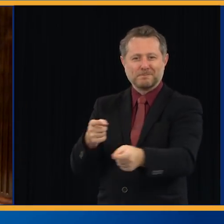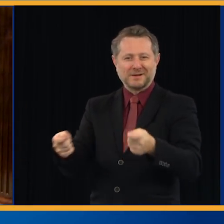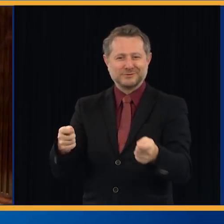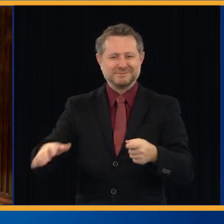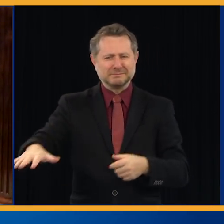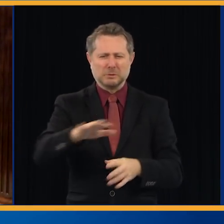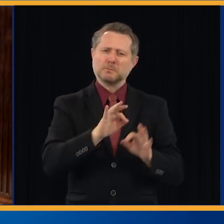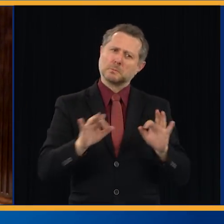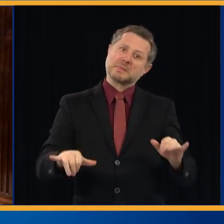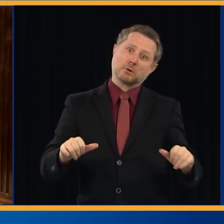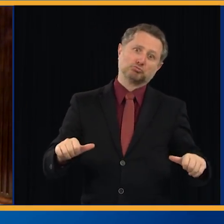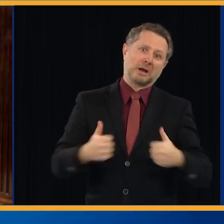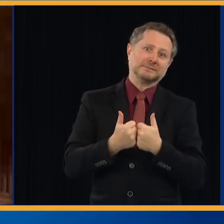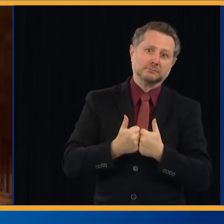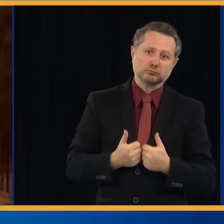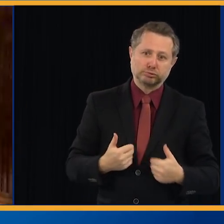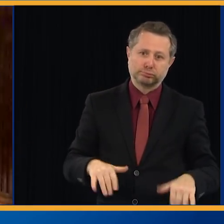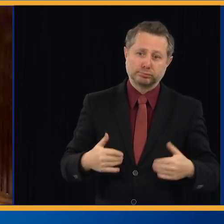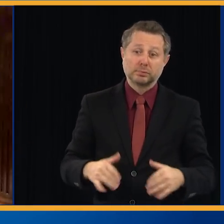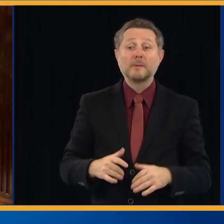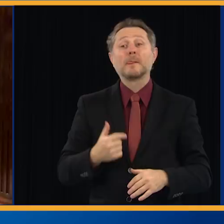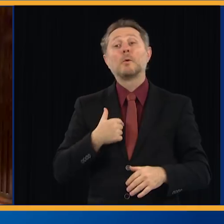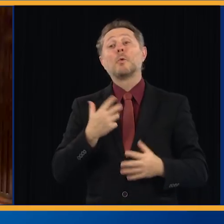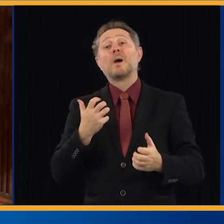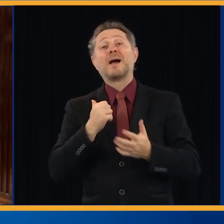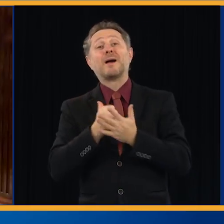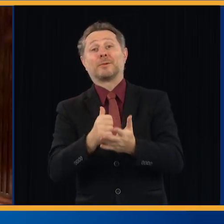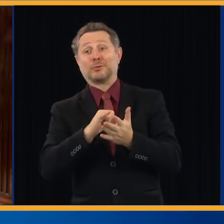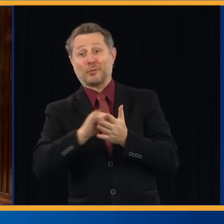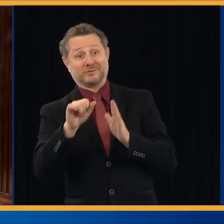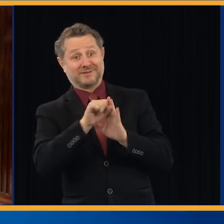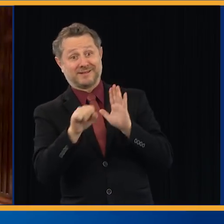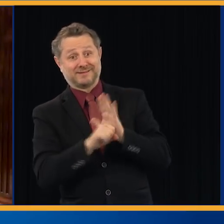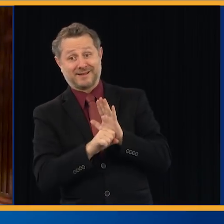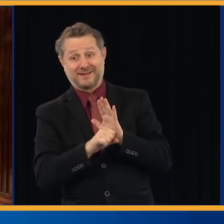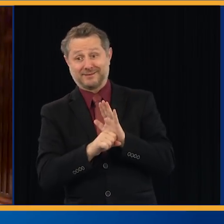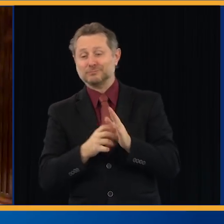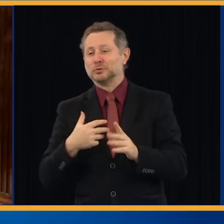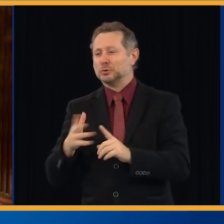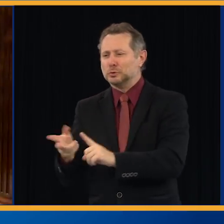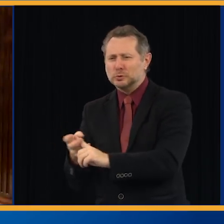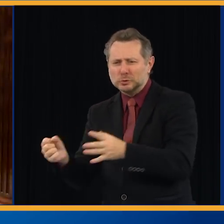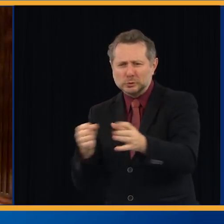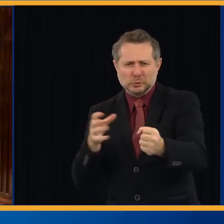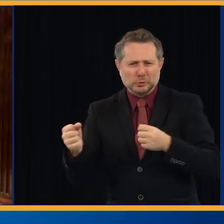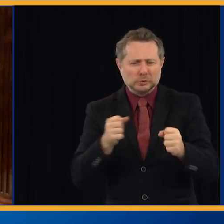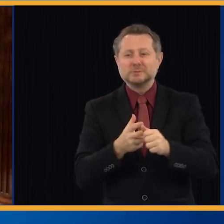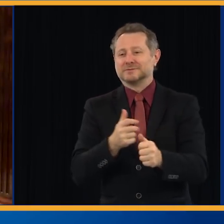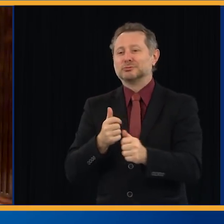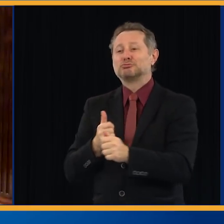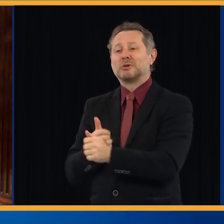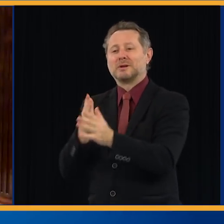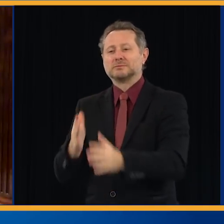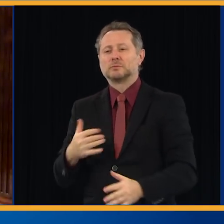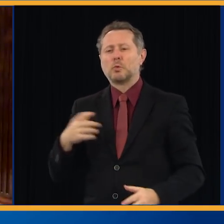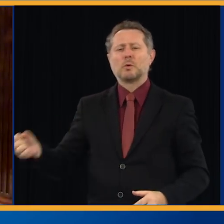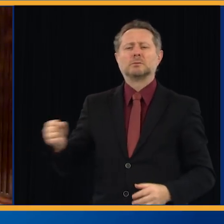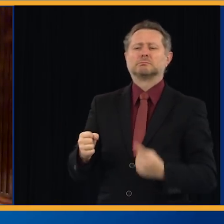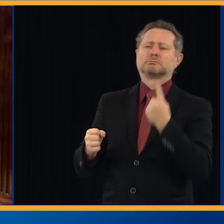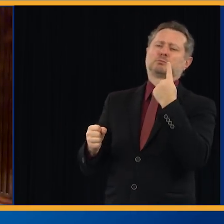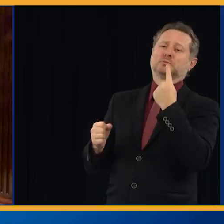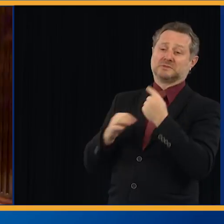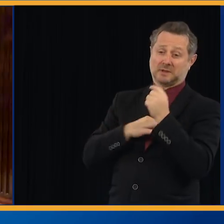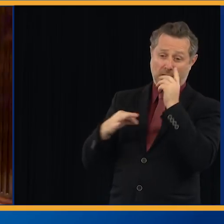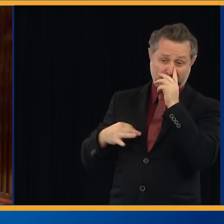To help the state recruit contact tracers, we've brought in a staffing organization. And we're